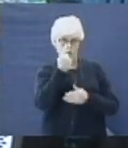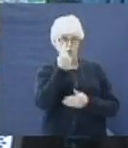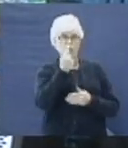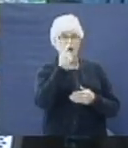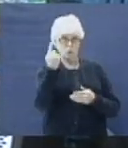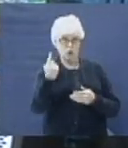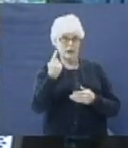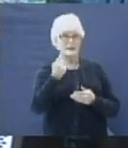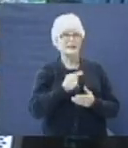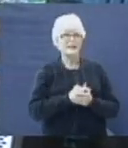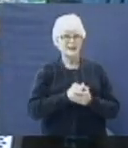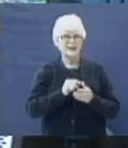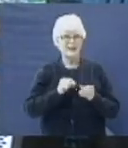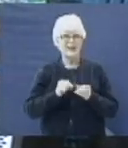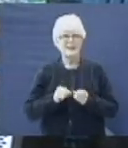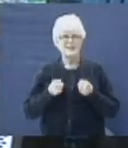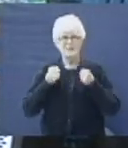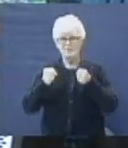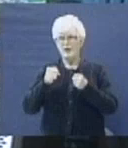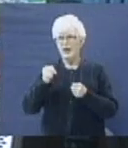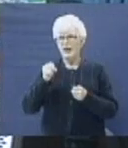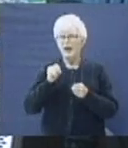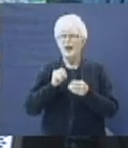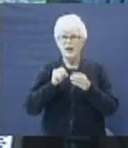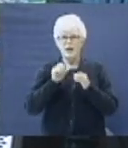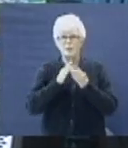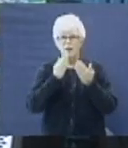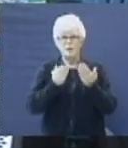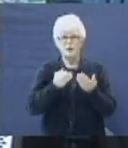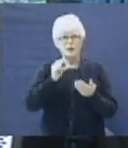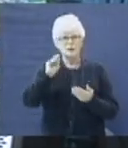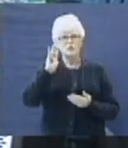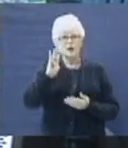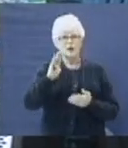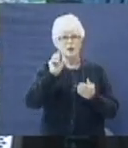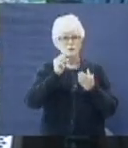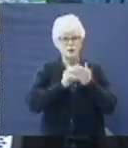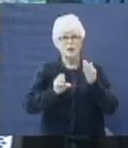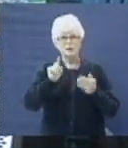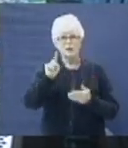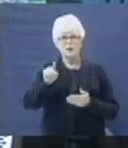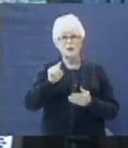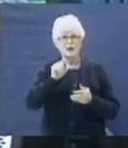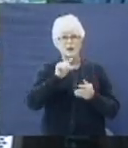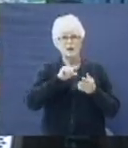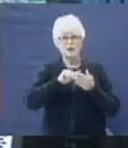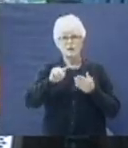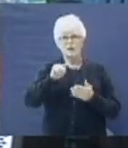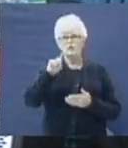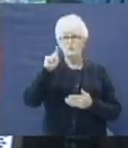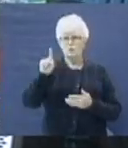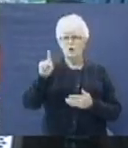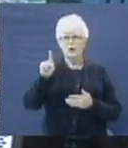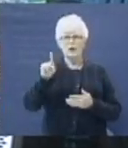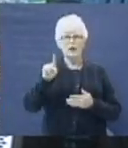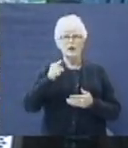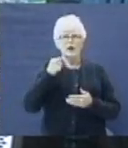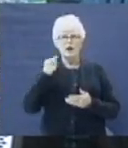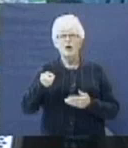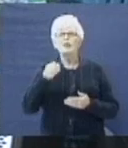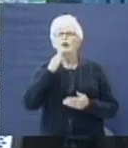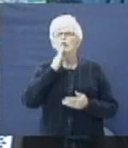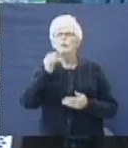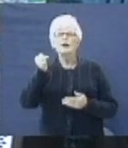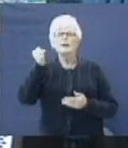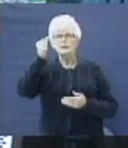man. As a matter of fact, the Bible said in the book of Job chapter number 1 and verse number 1, there was